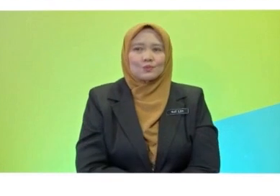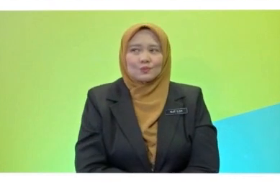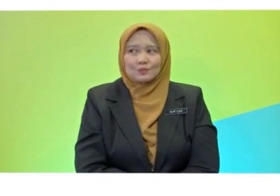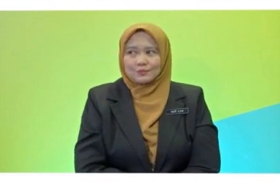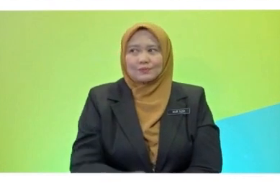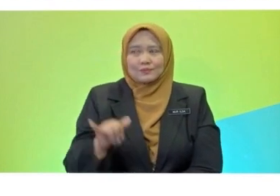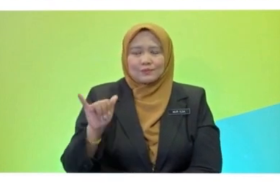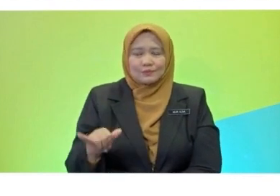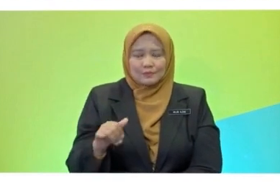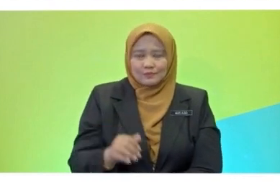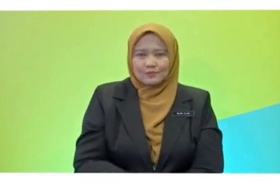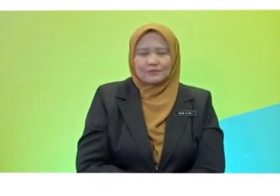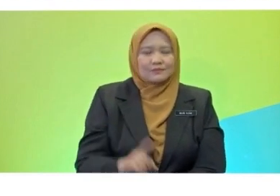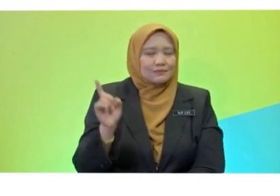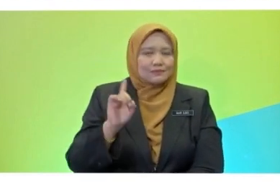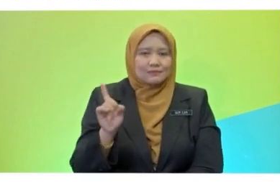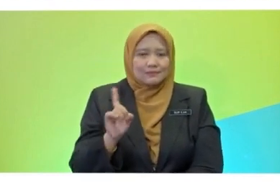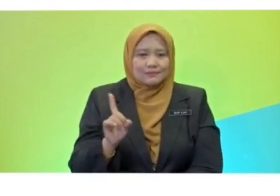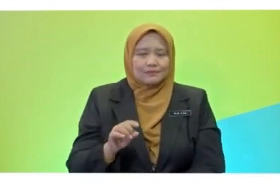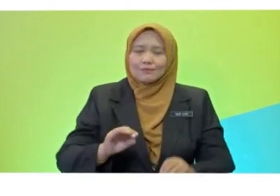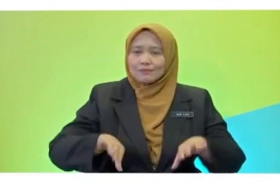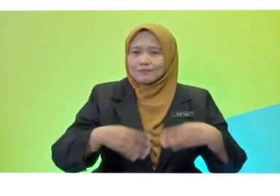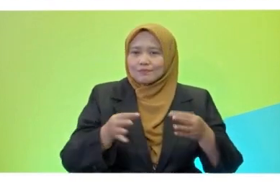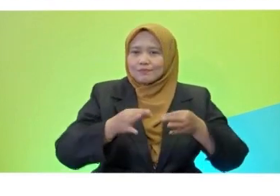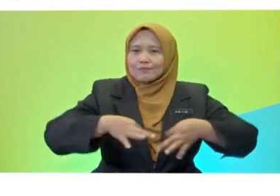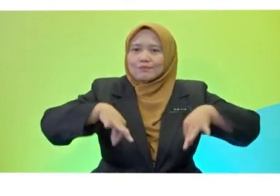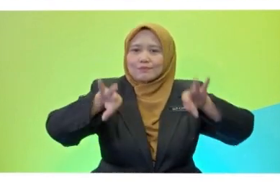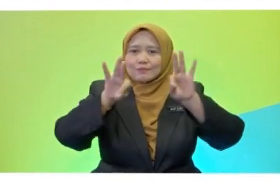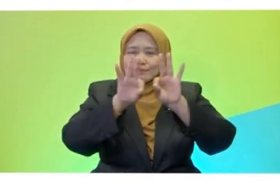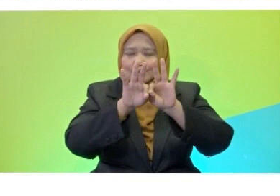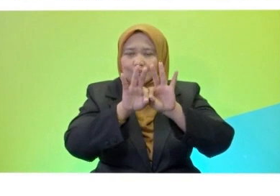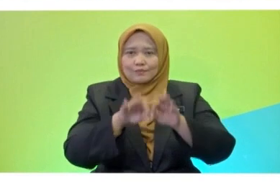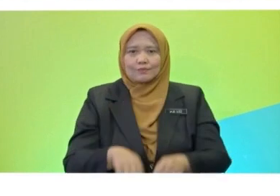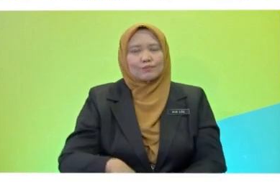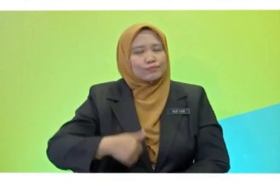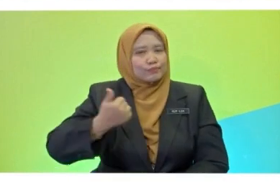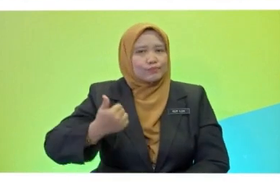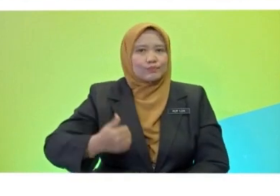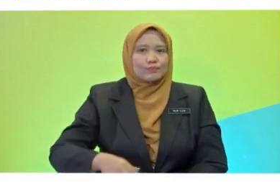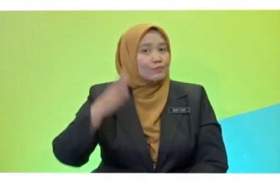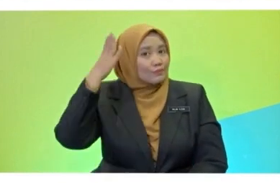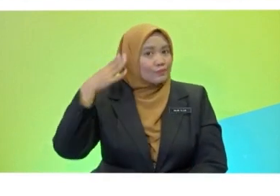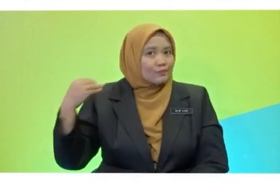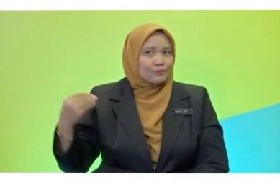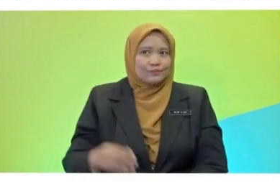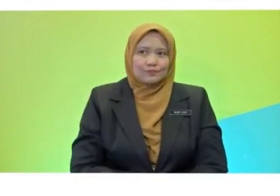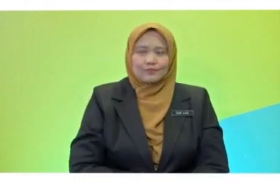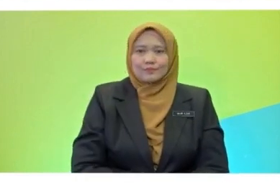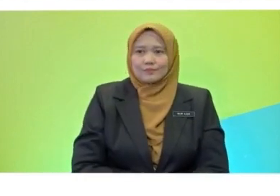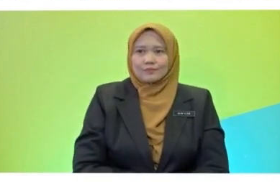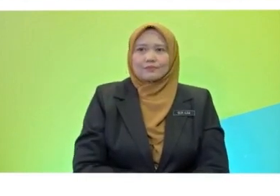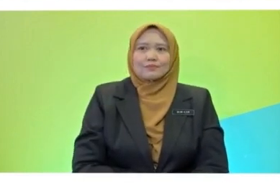And which was your best holiday experience? My best holiday experience was at Melaka.